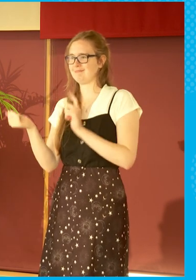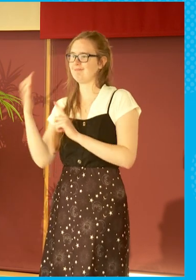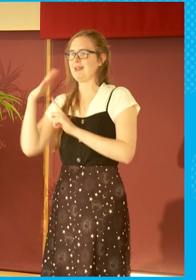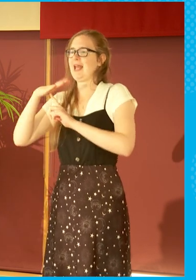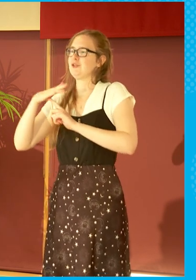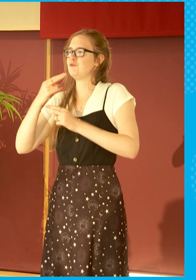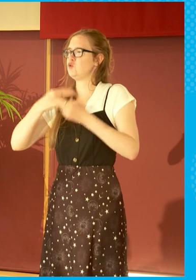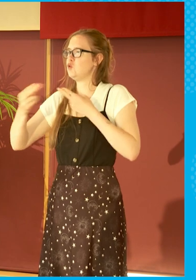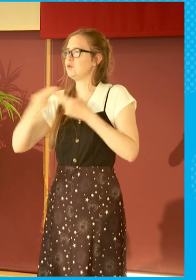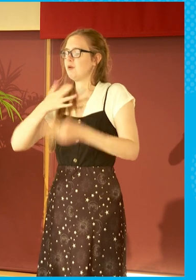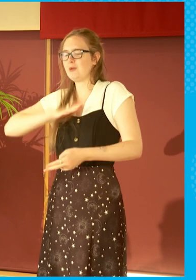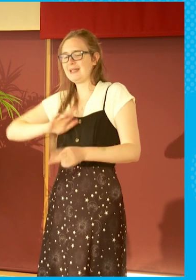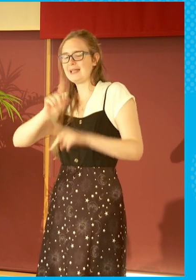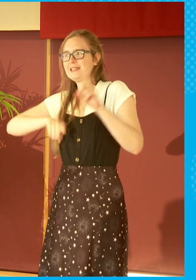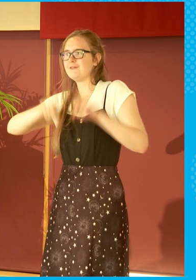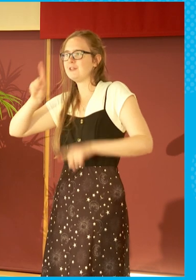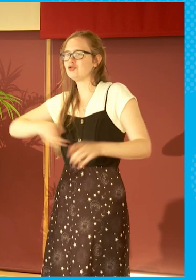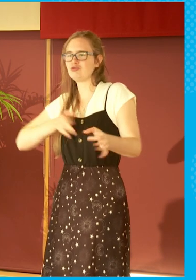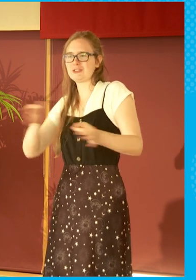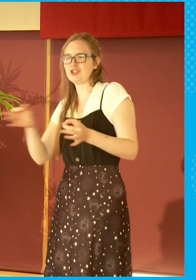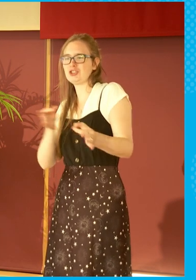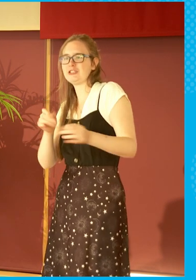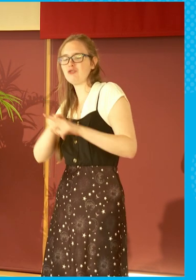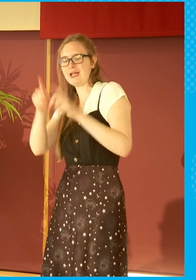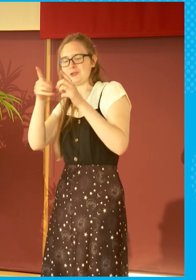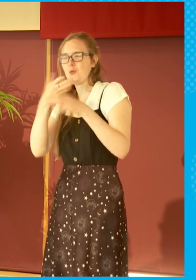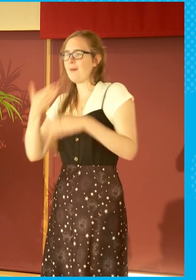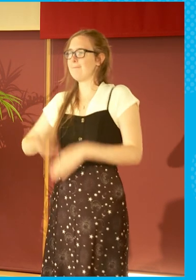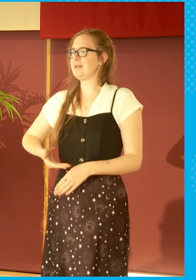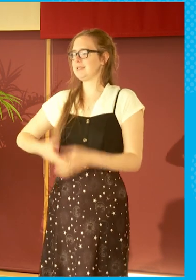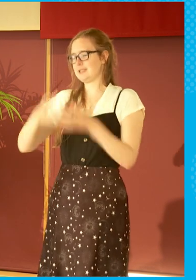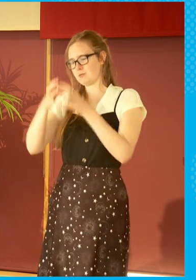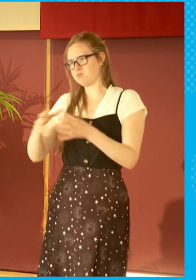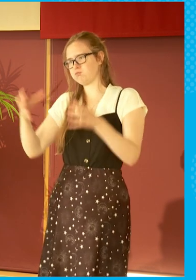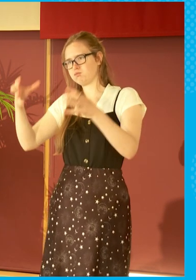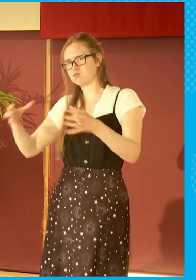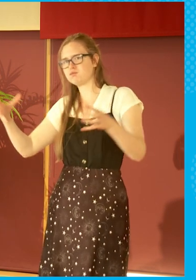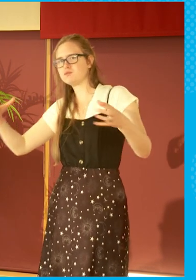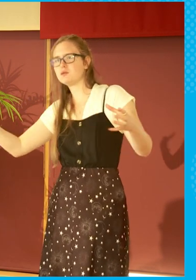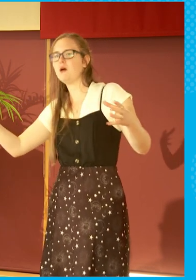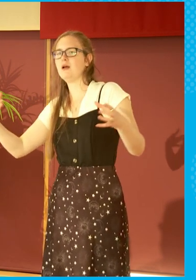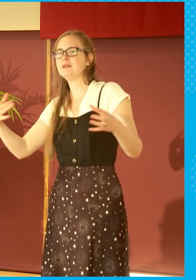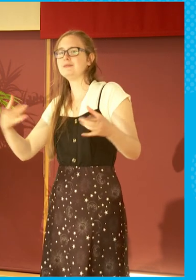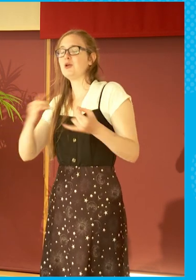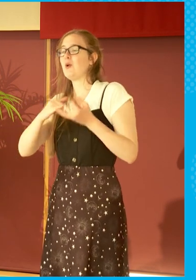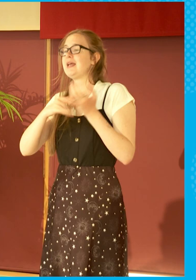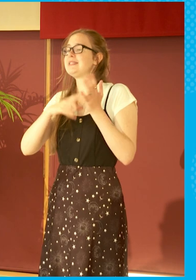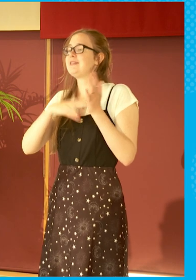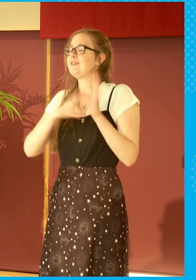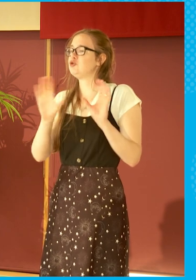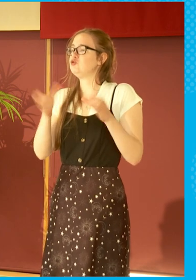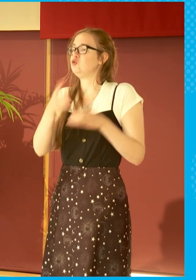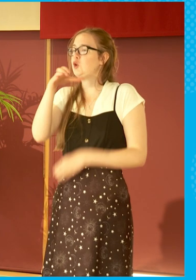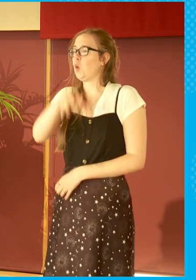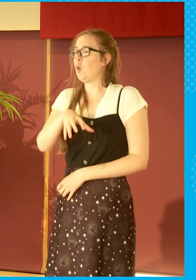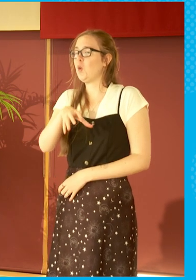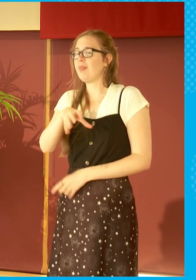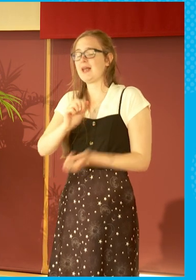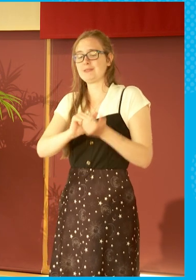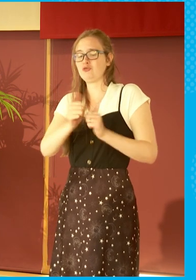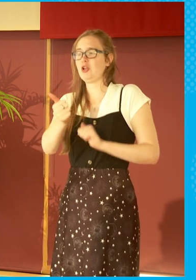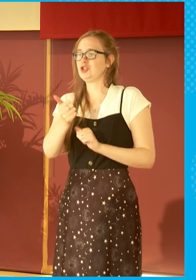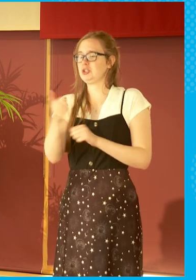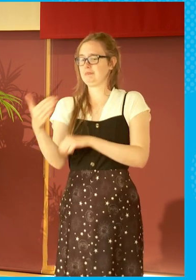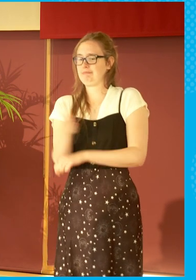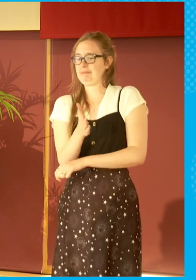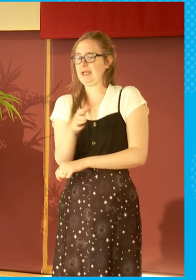is part of that diversification strategy. It's about growing the business. And there is no reason why STV Studios, which is the production arm of the